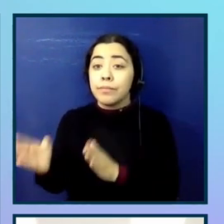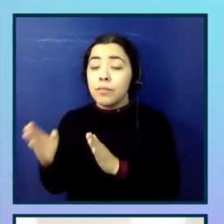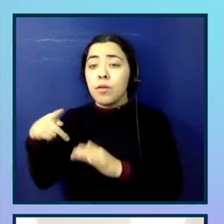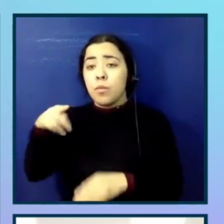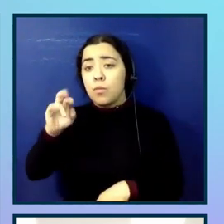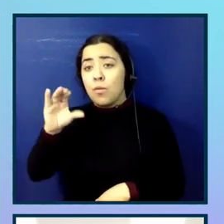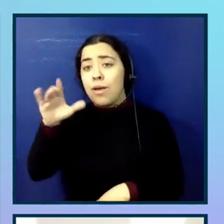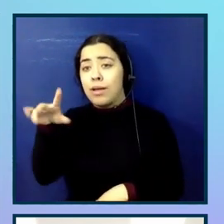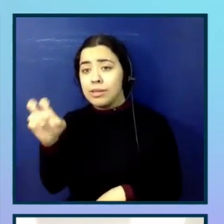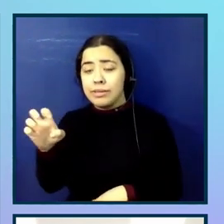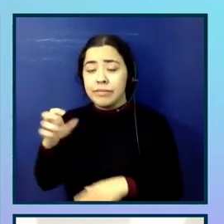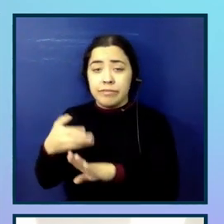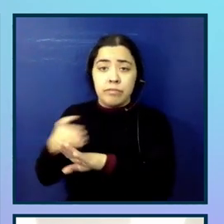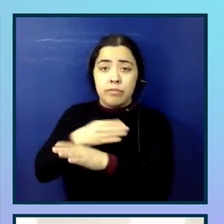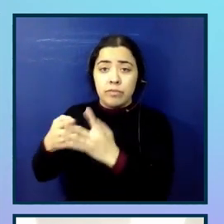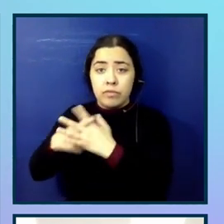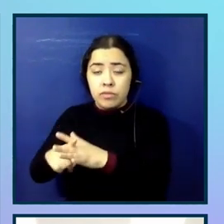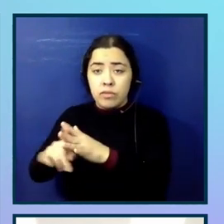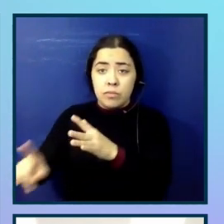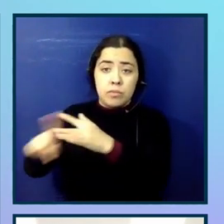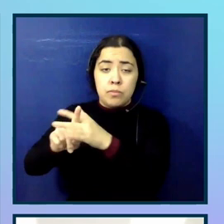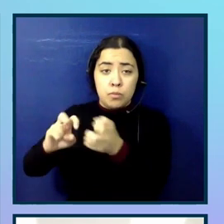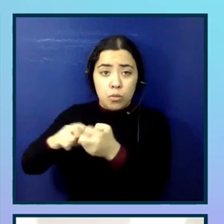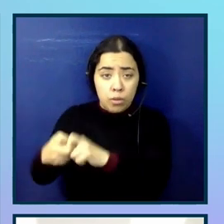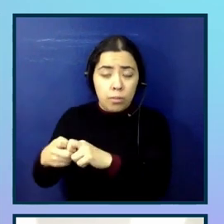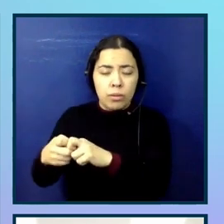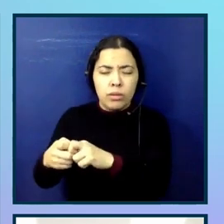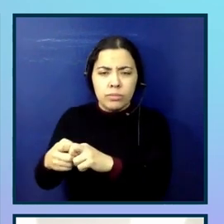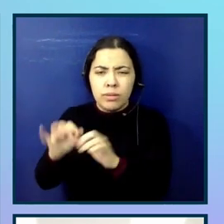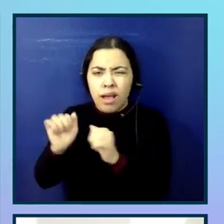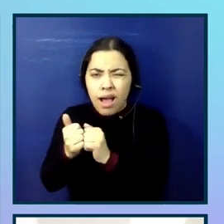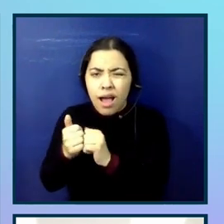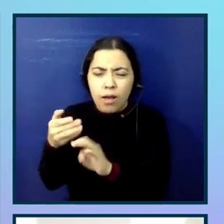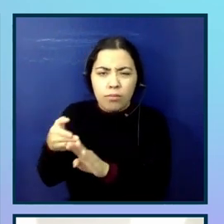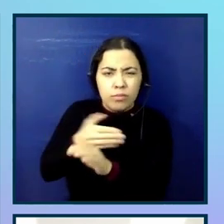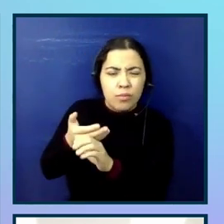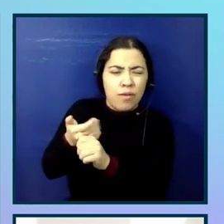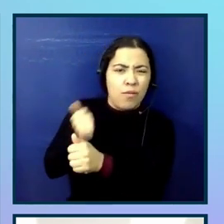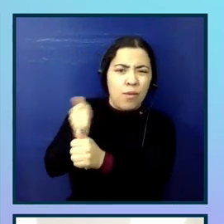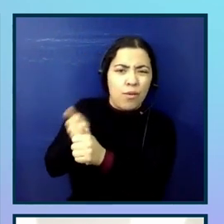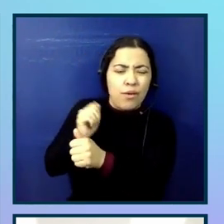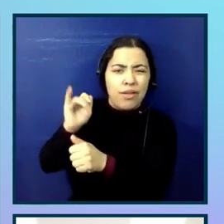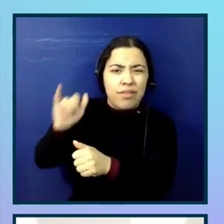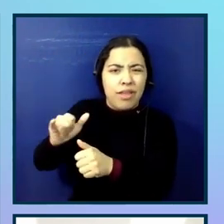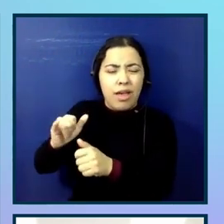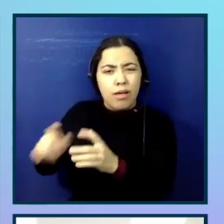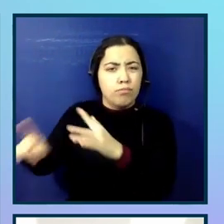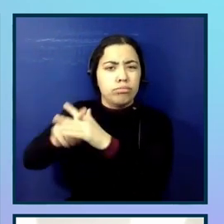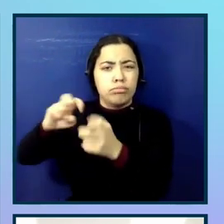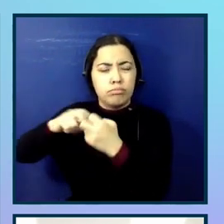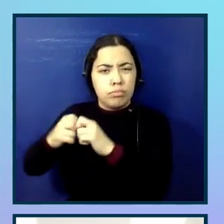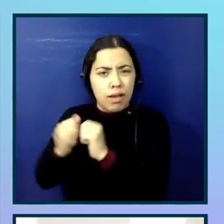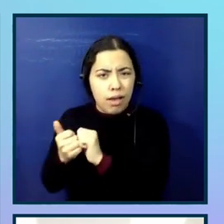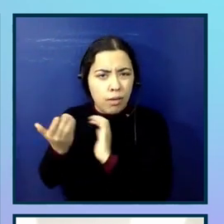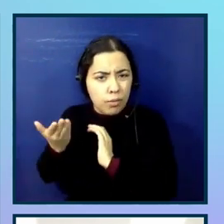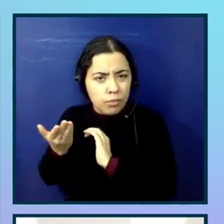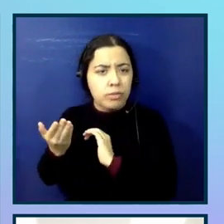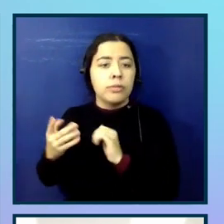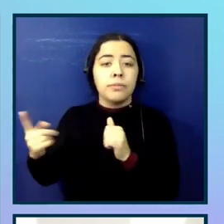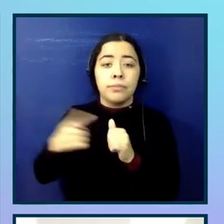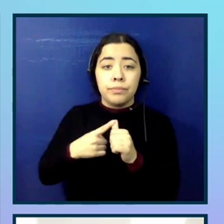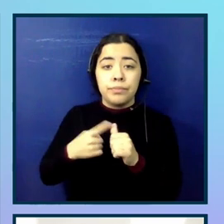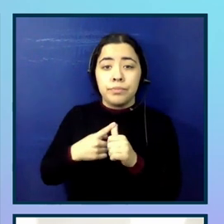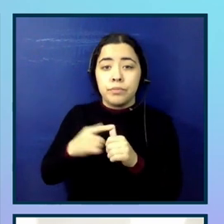proactive. So step one, you need to train everyone in accessibility concepts and techniques. So a proactive